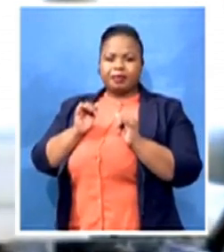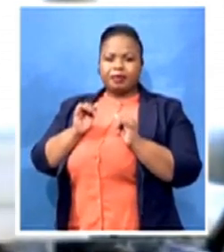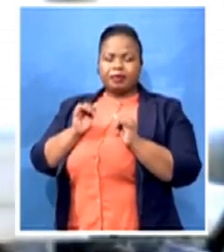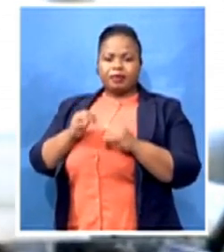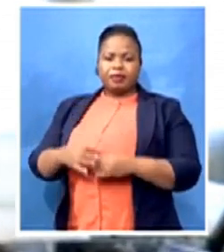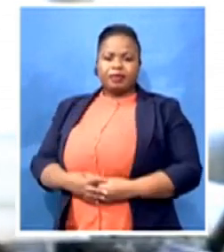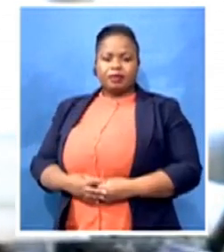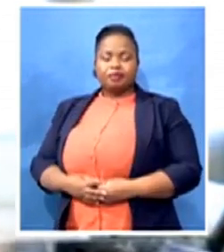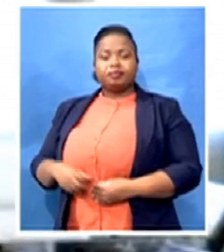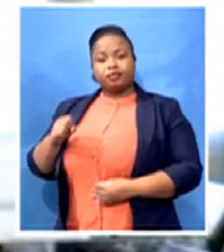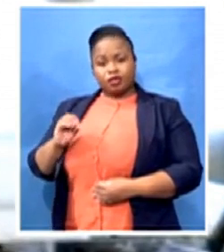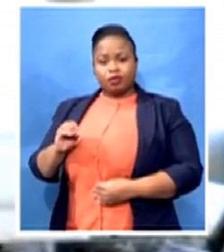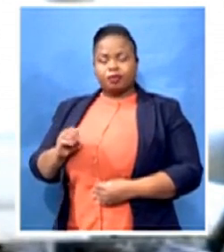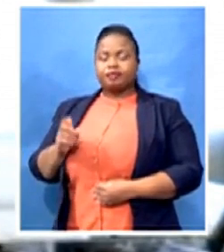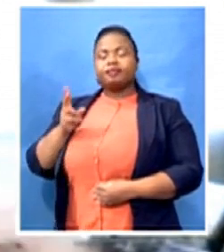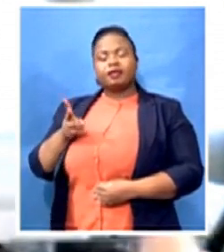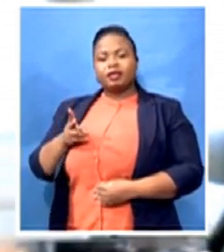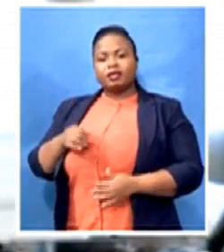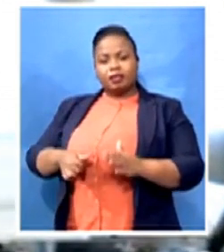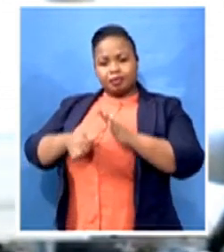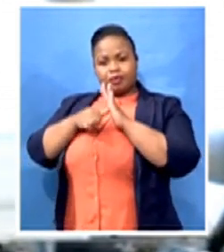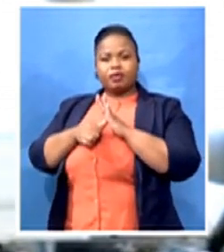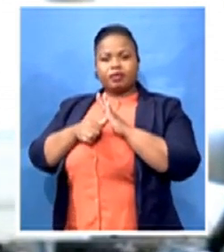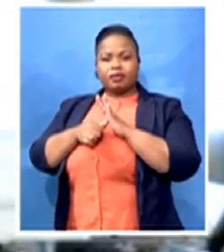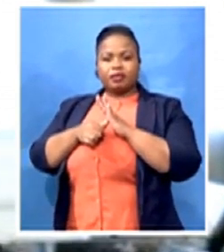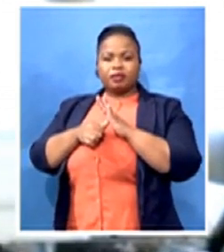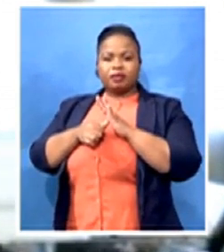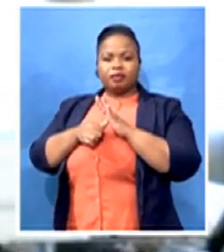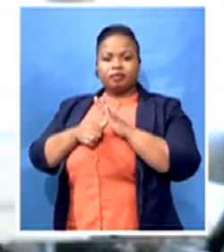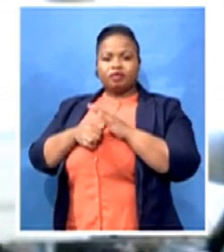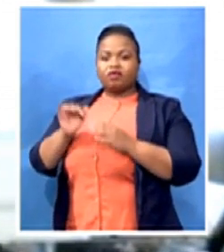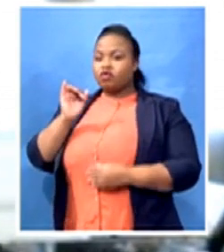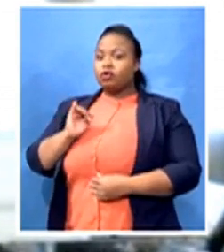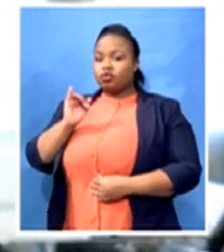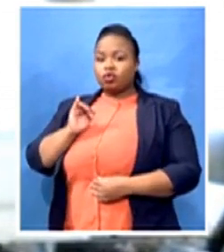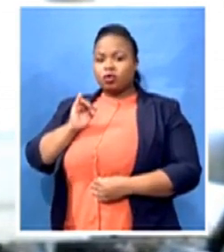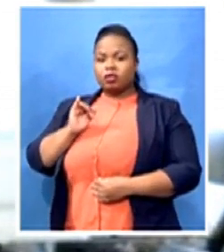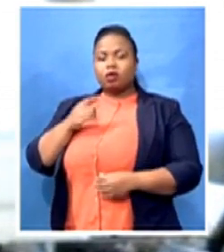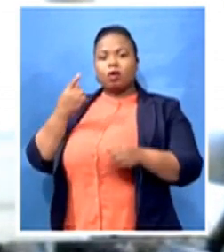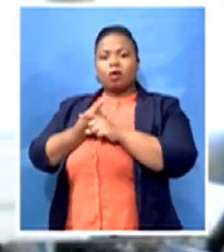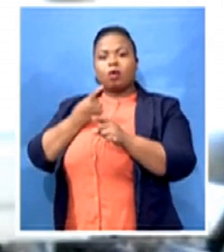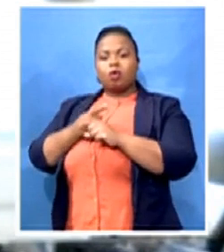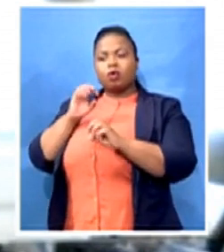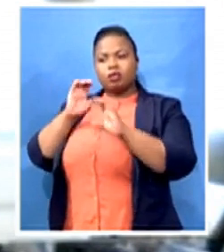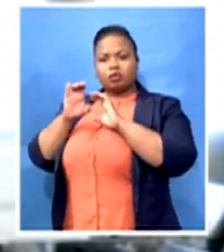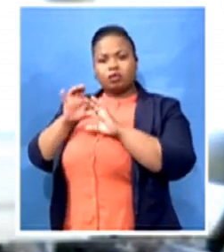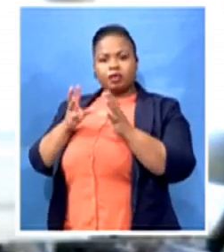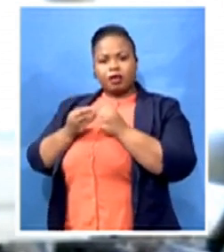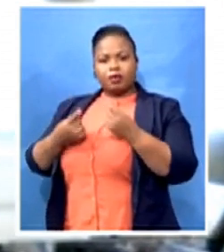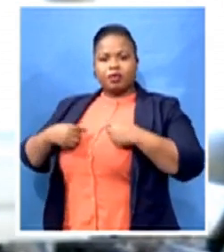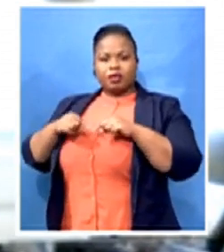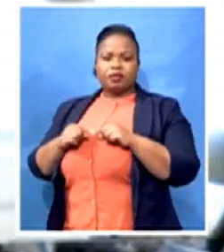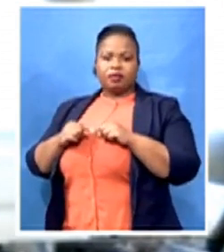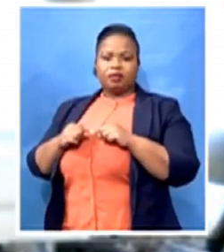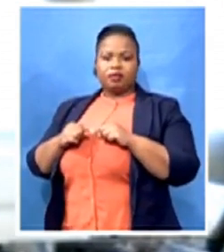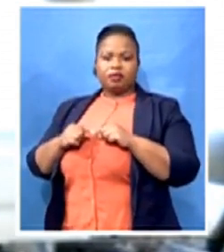key that insurers speak to us the whole time through this duration. There